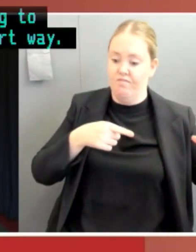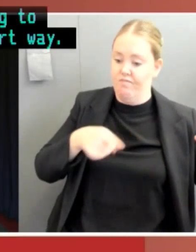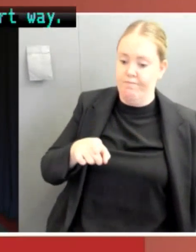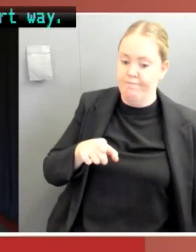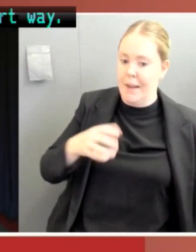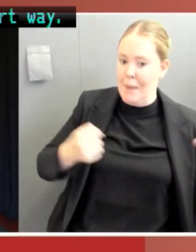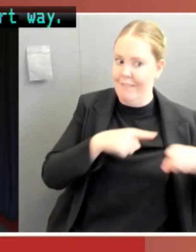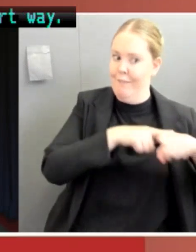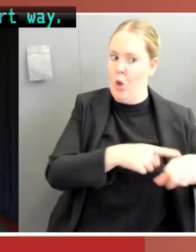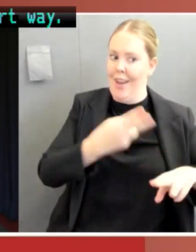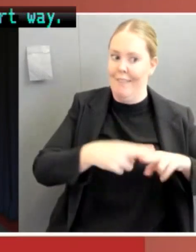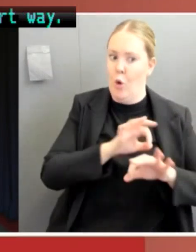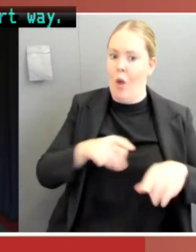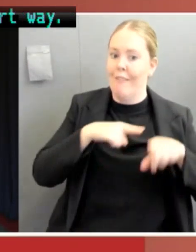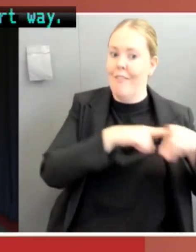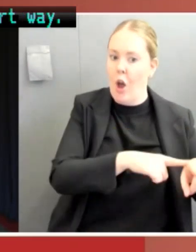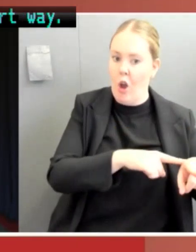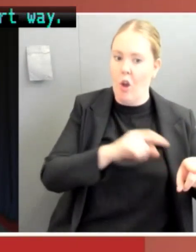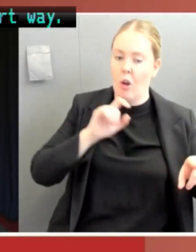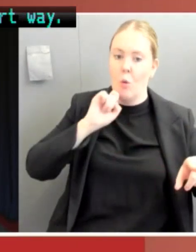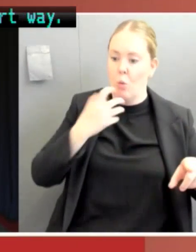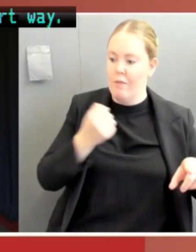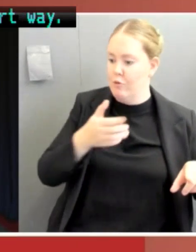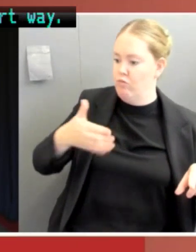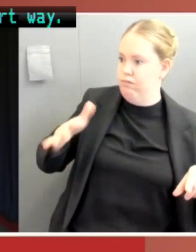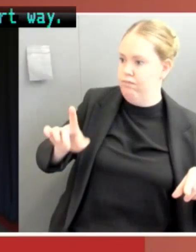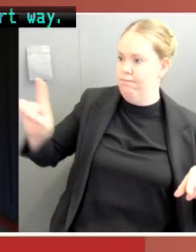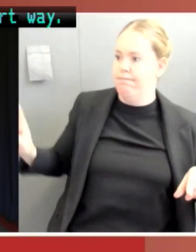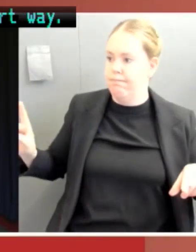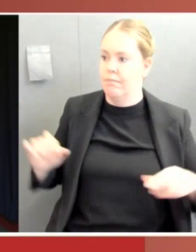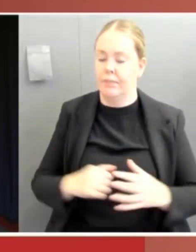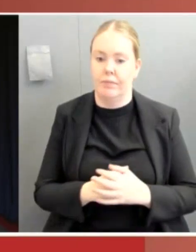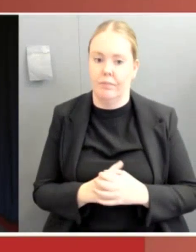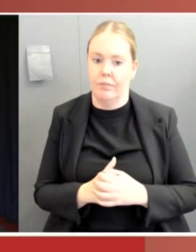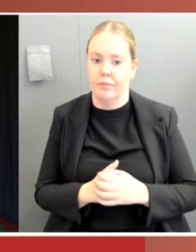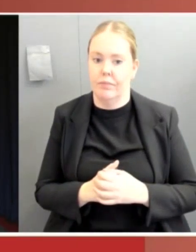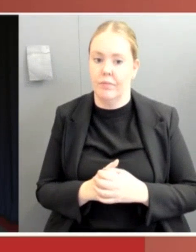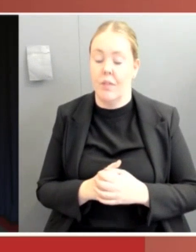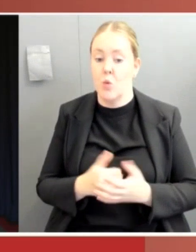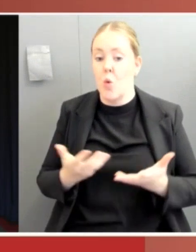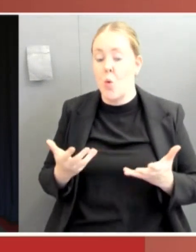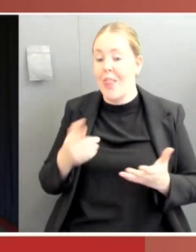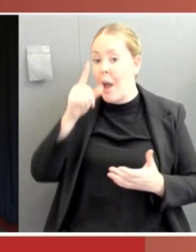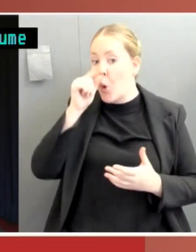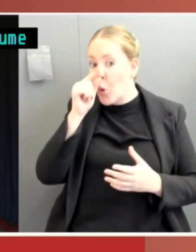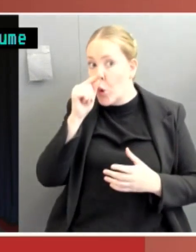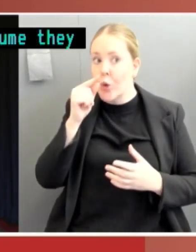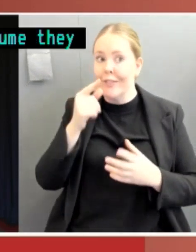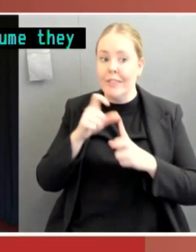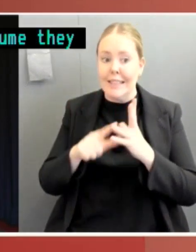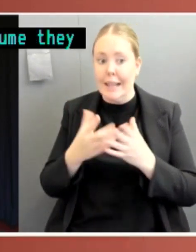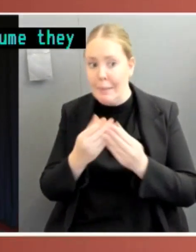announced publicly in the due course of things. They weren't. could have done something then, but we just don't really know what happened. So I would agree with George then.